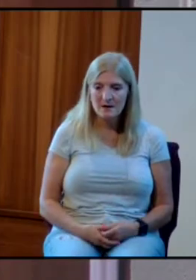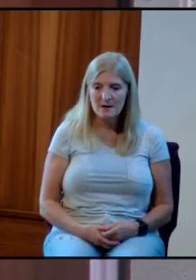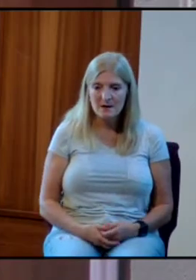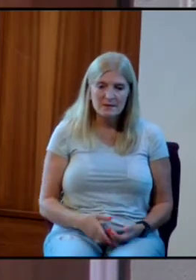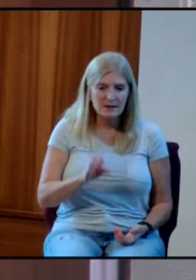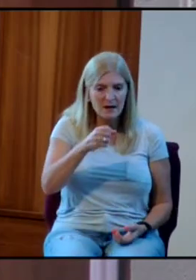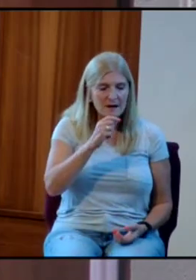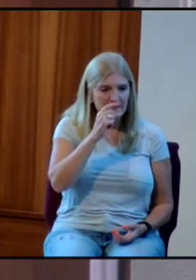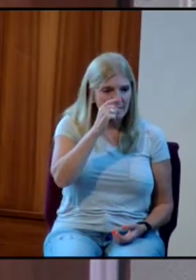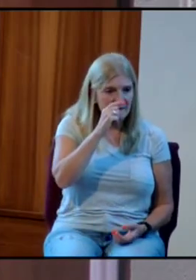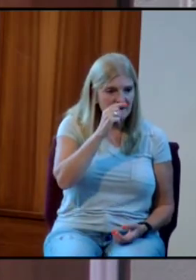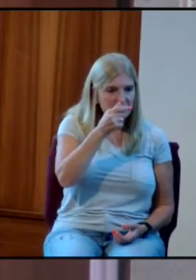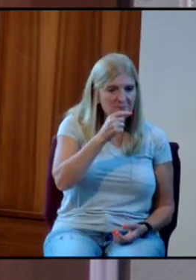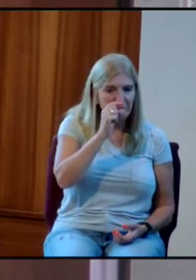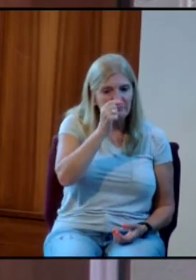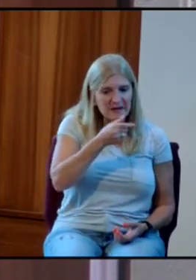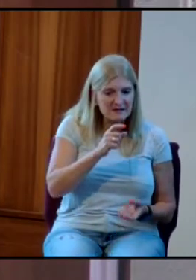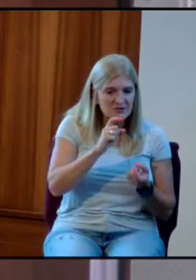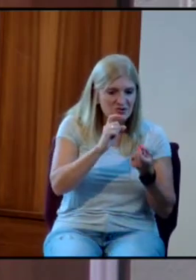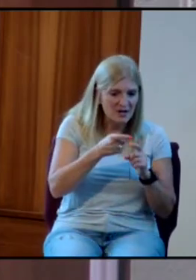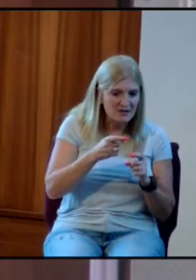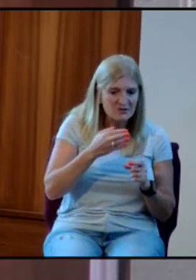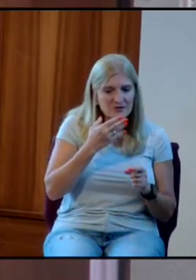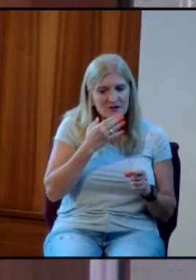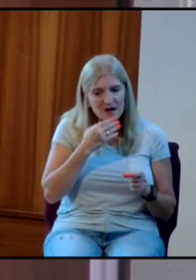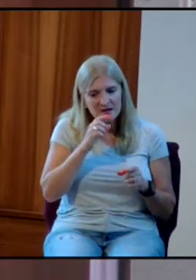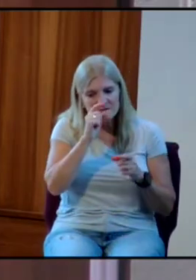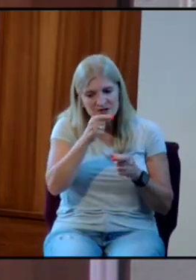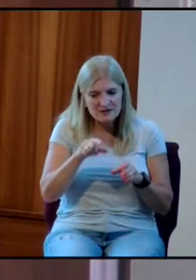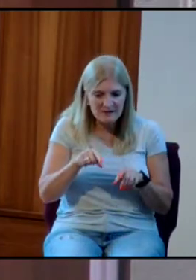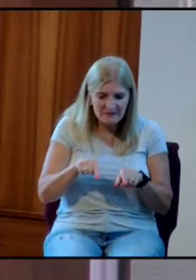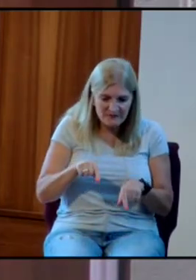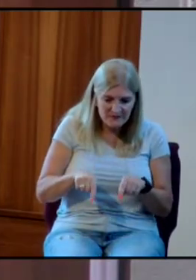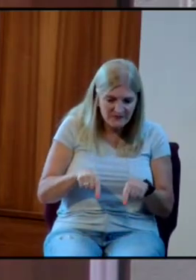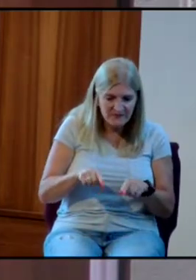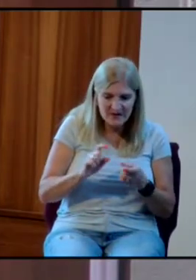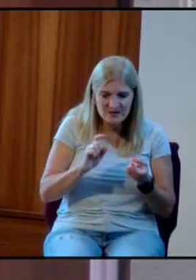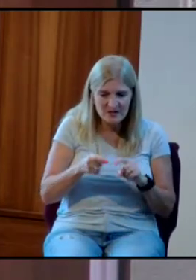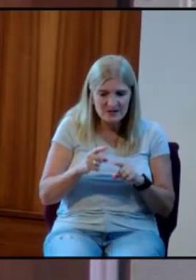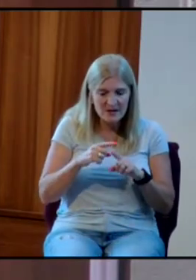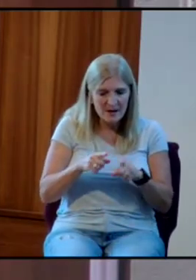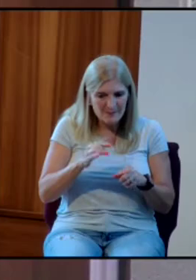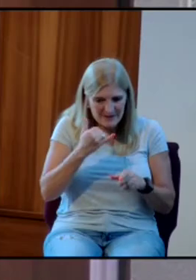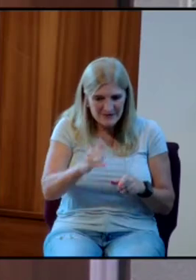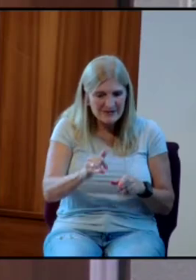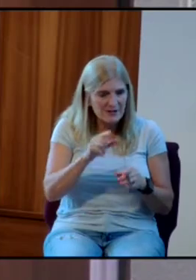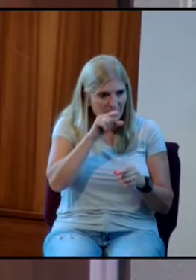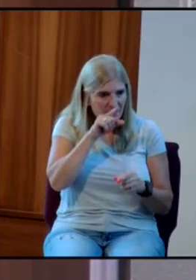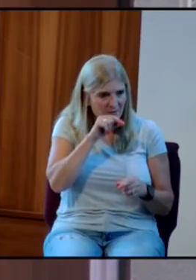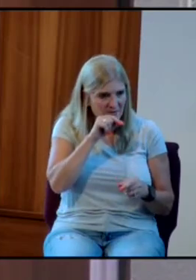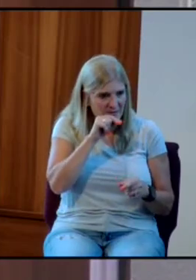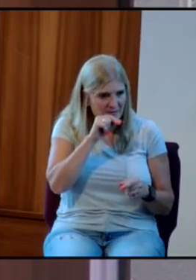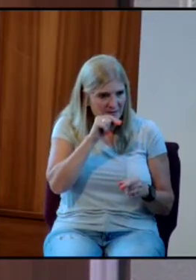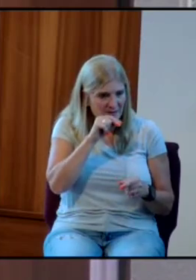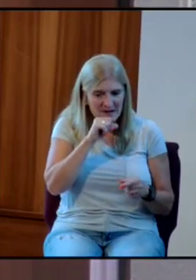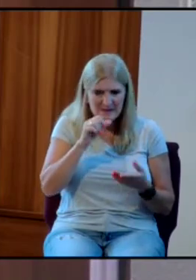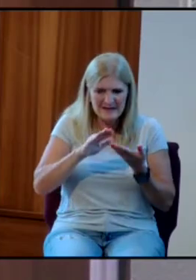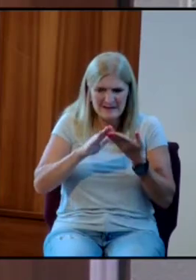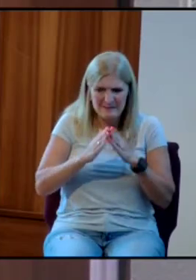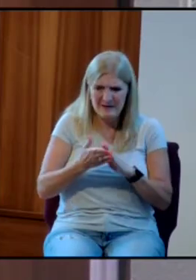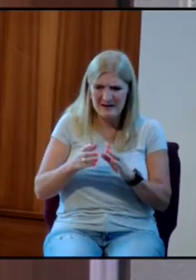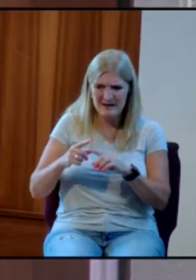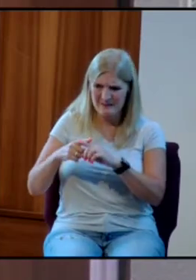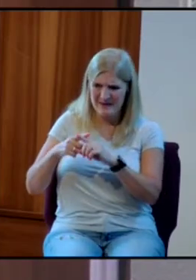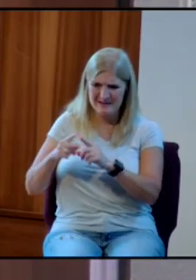beaks changed, their colors changed, their feet changed, but they stayed finches. They didn't become another